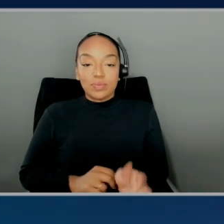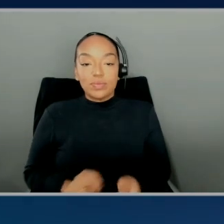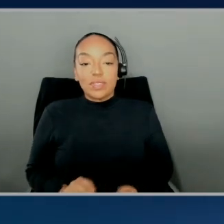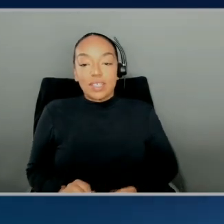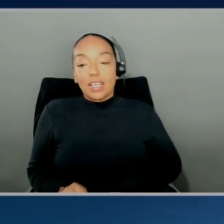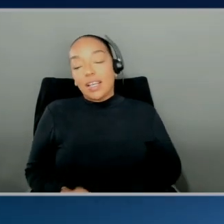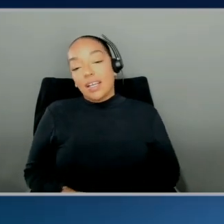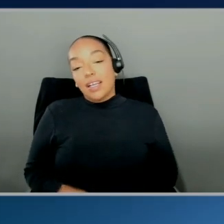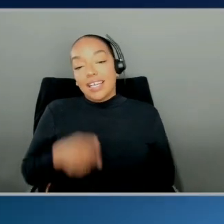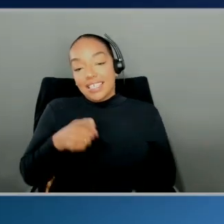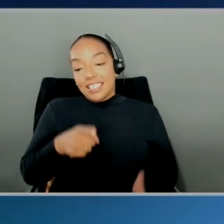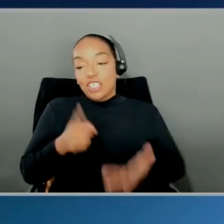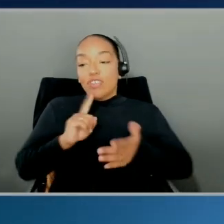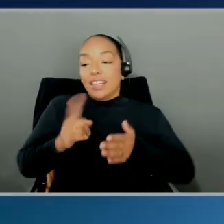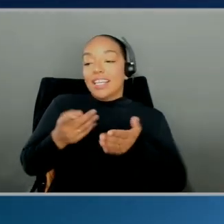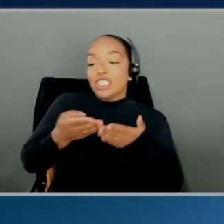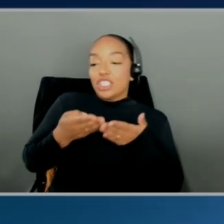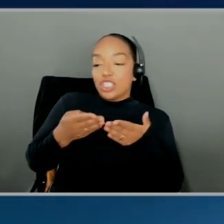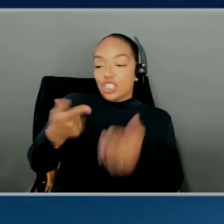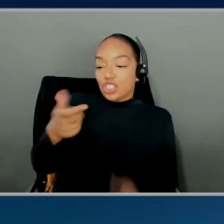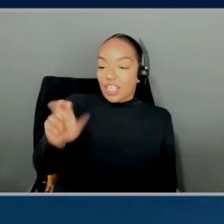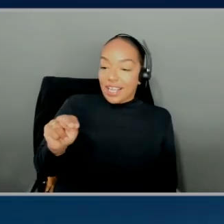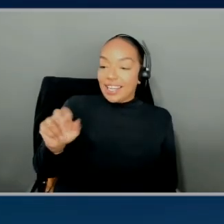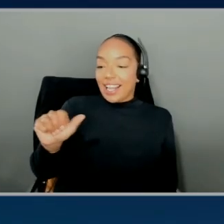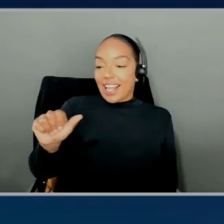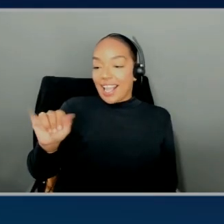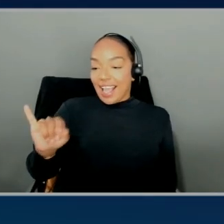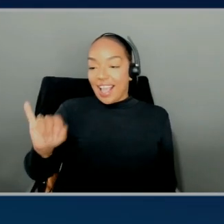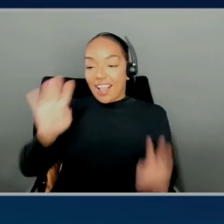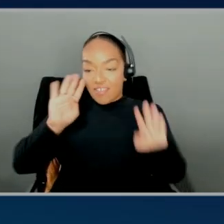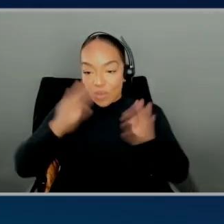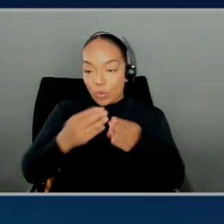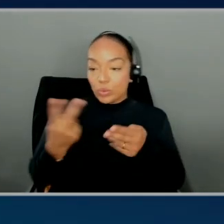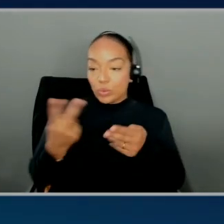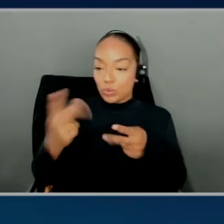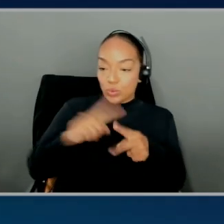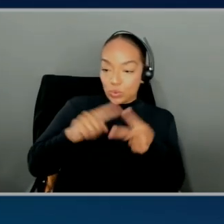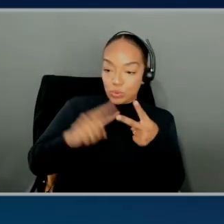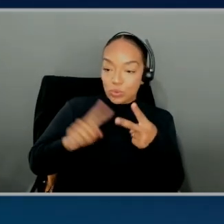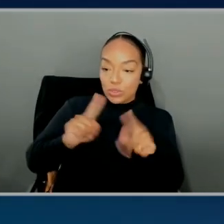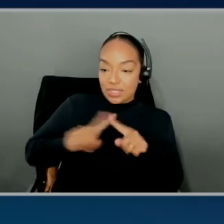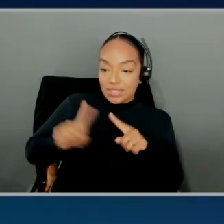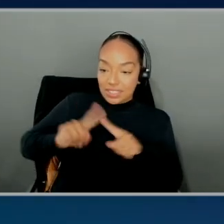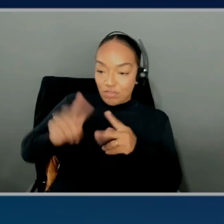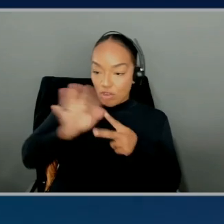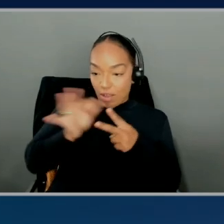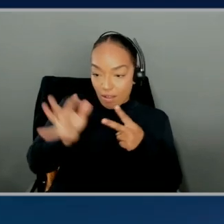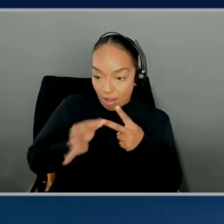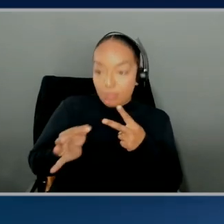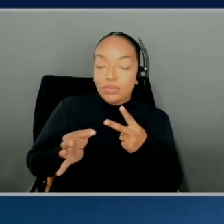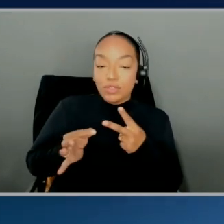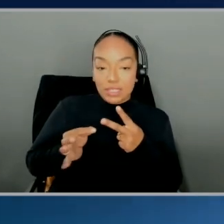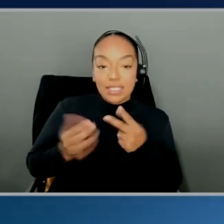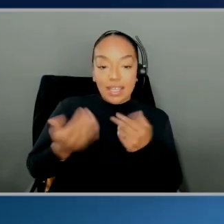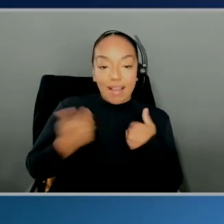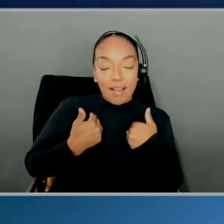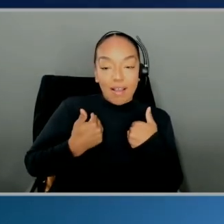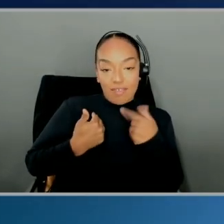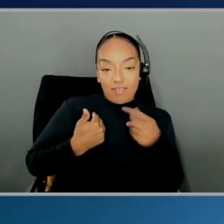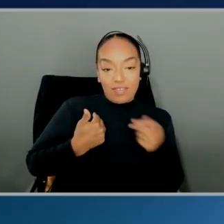is a generative AI focused with two different options, right? So there's the, what is it, the